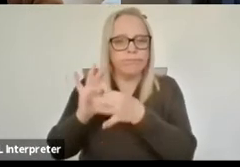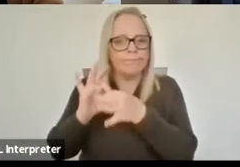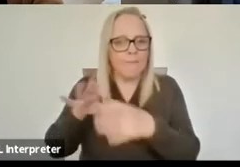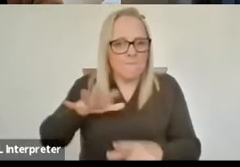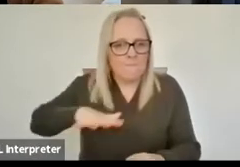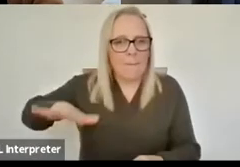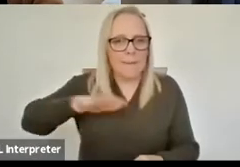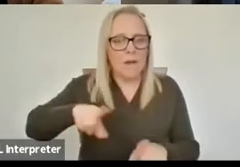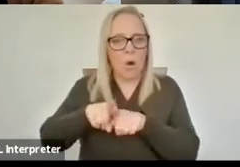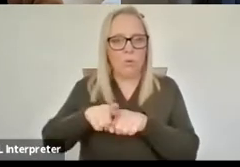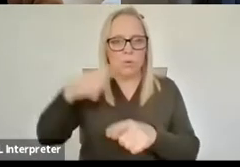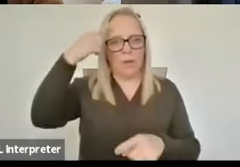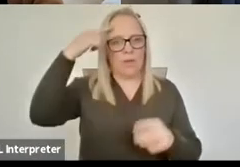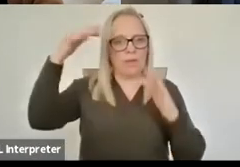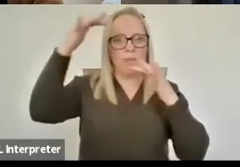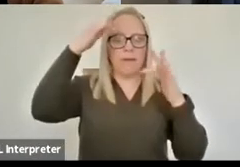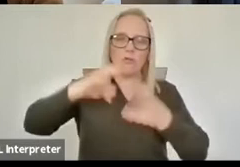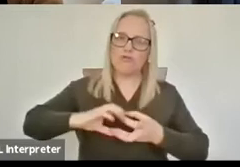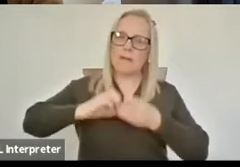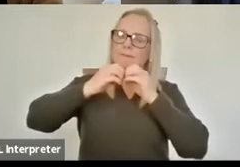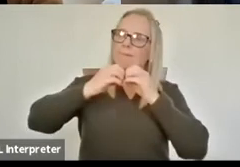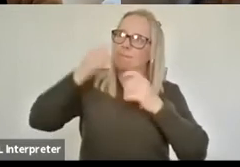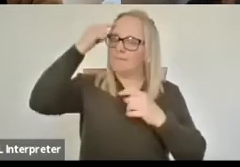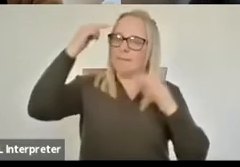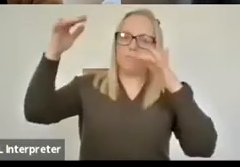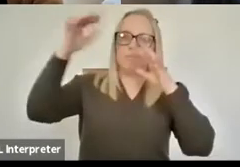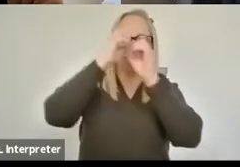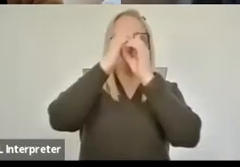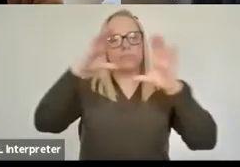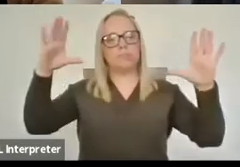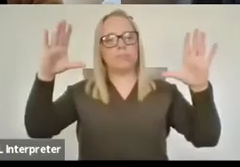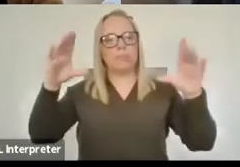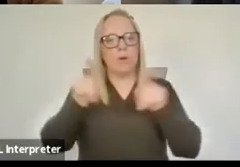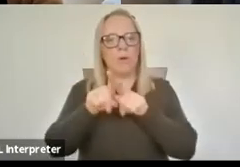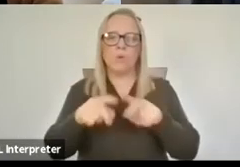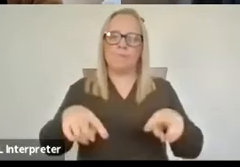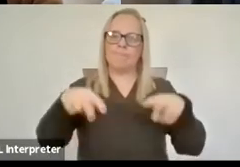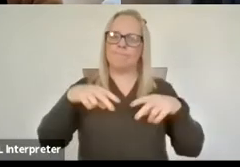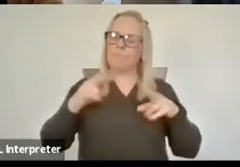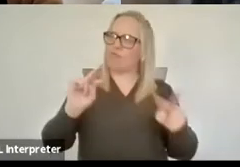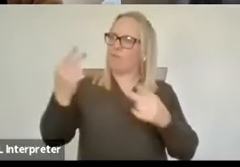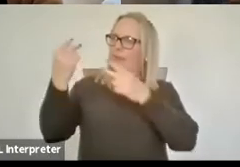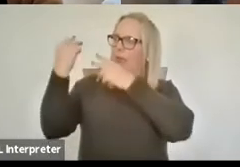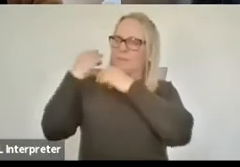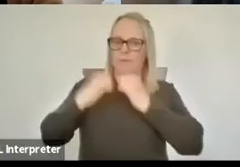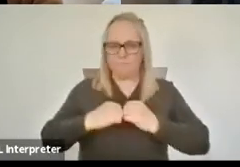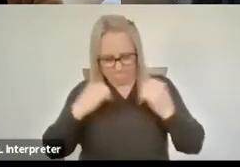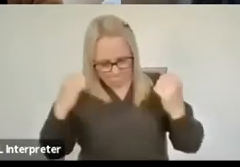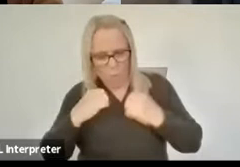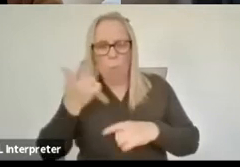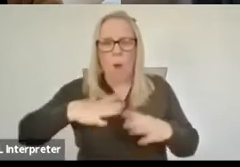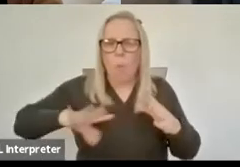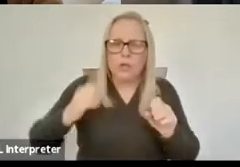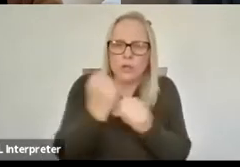um and also just kind of sit back and reflect on what it is that I want to do and coming off the back